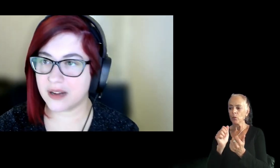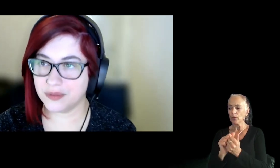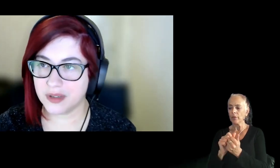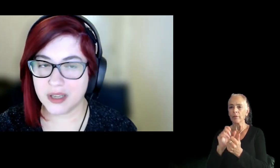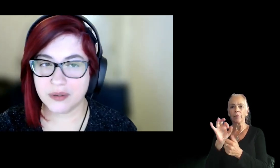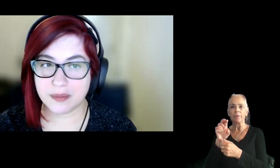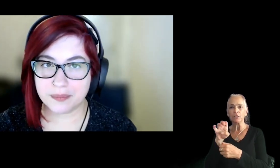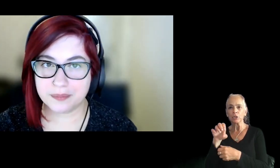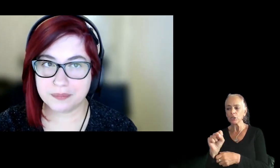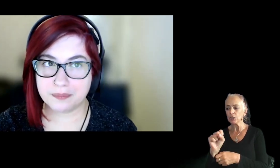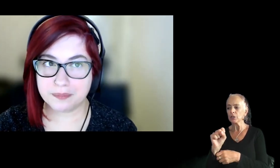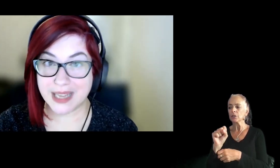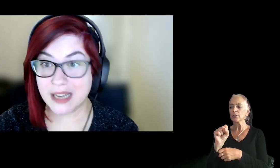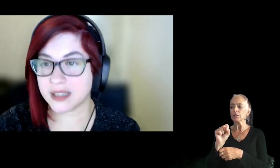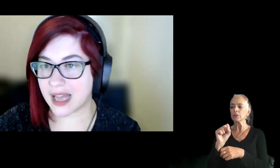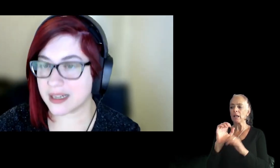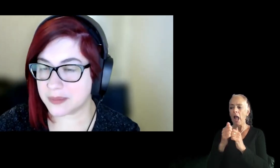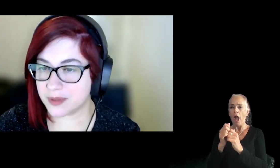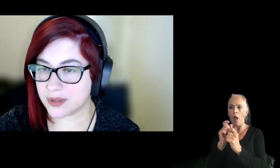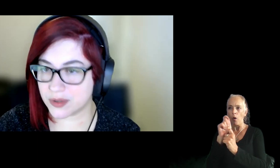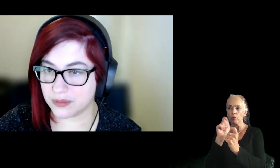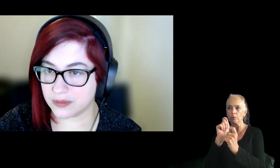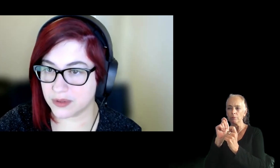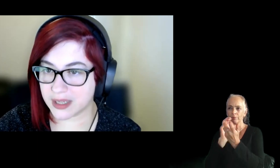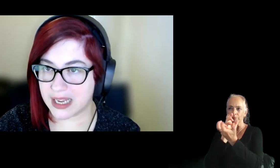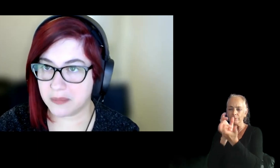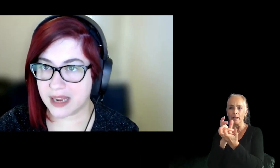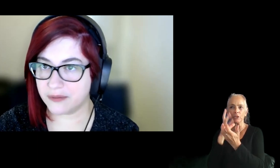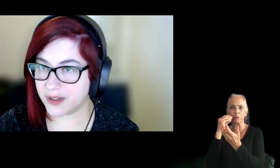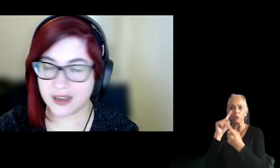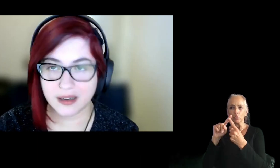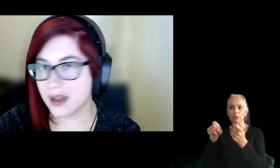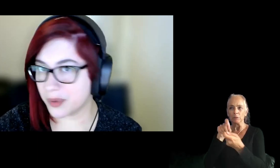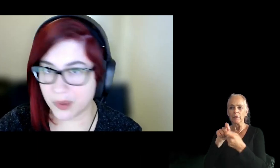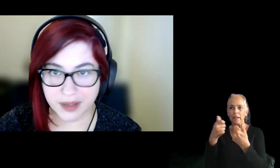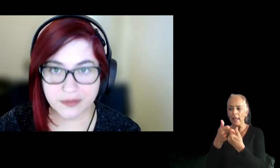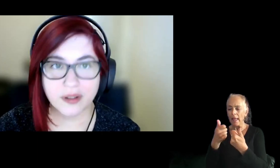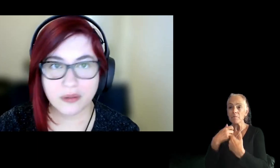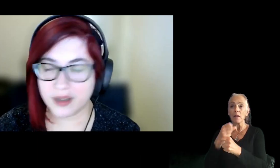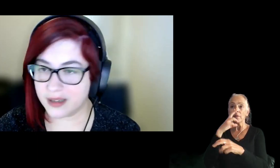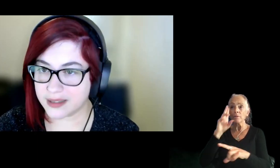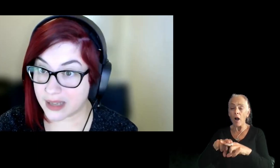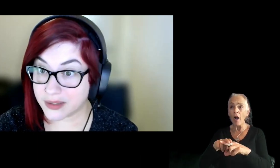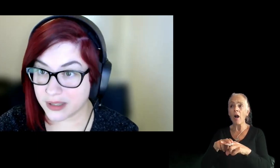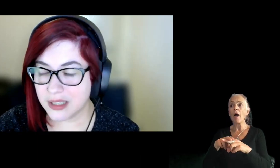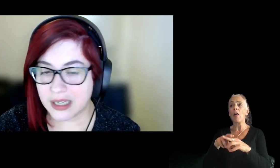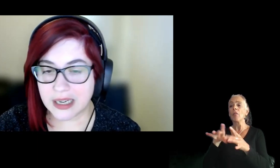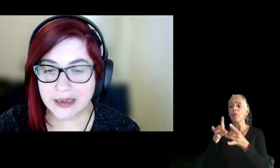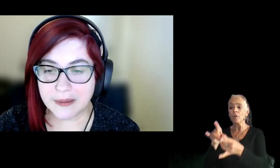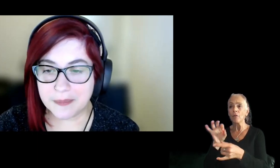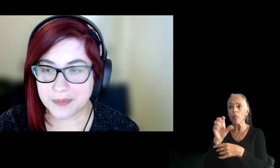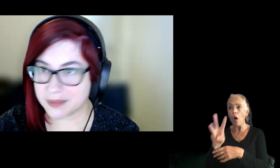and how you, you're going to tailor that experience to, to a game, making fun and promoting the flow and et cetera.